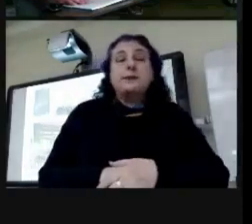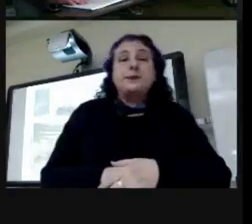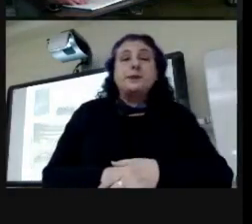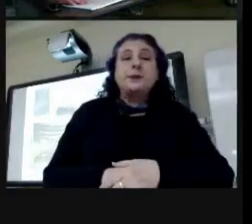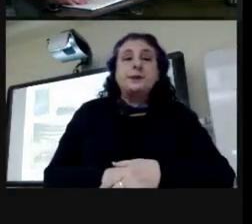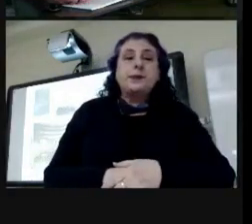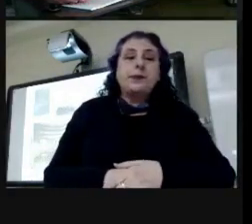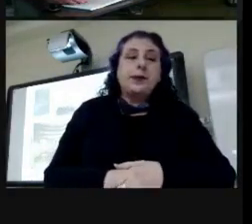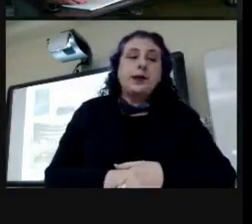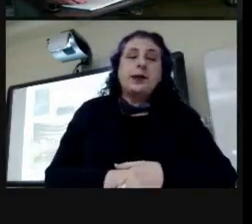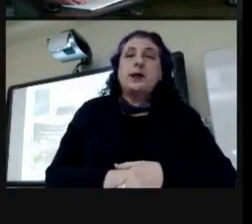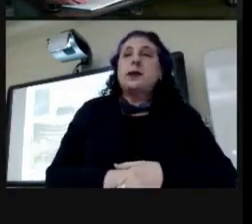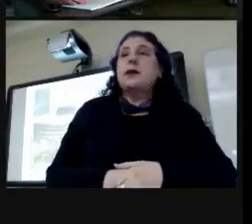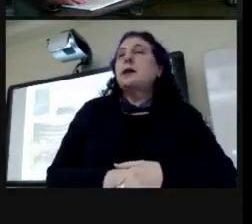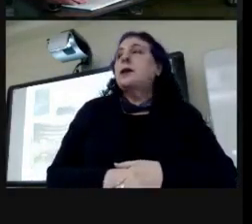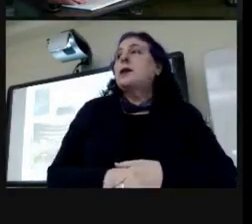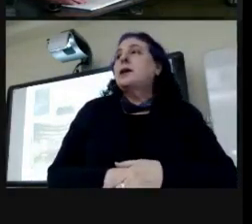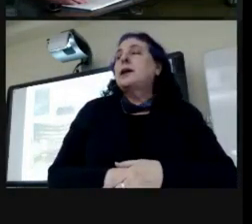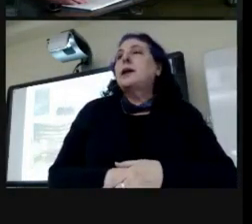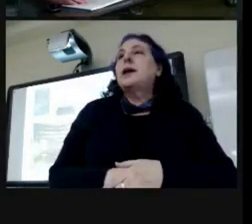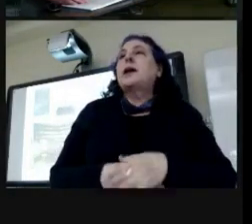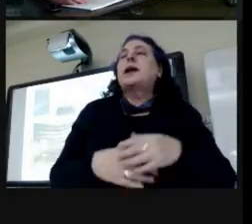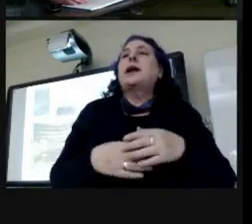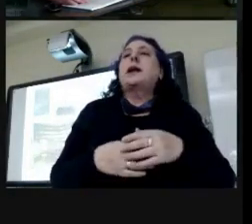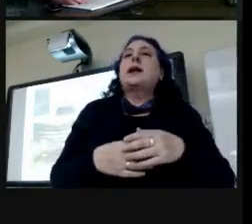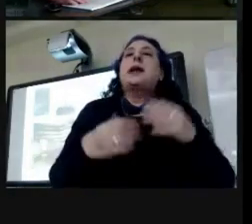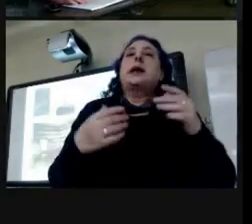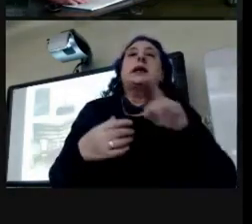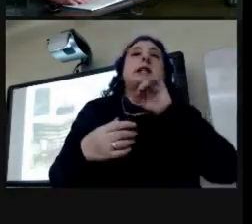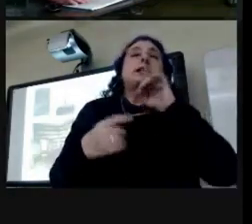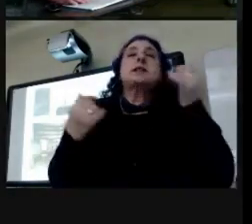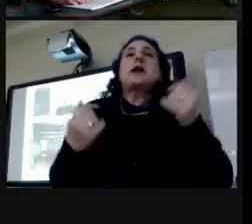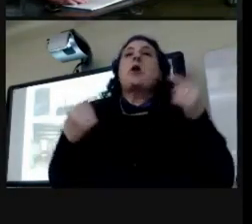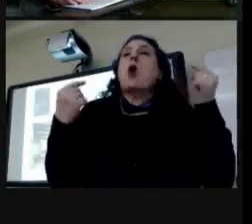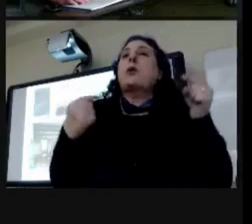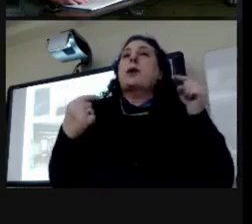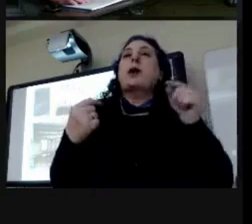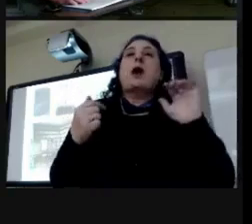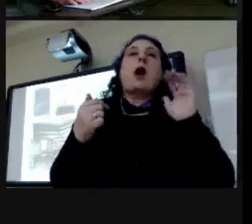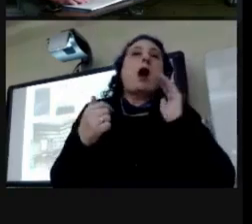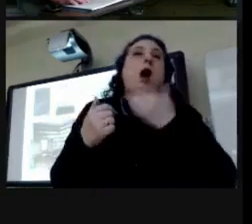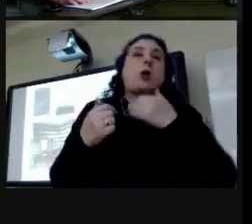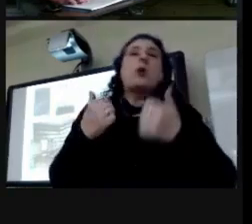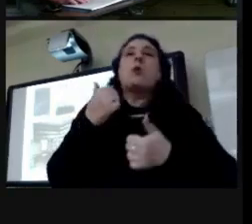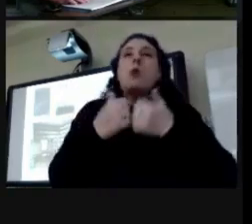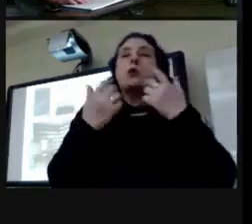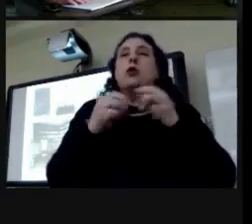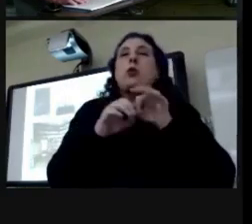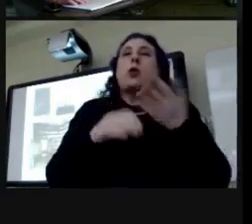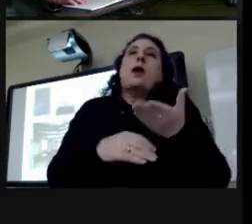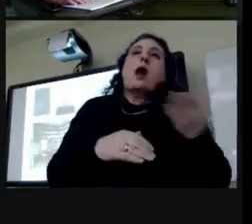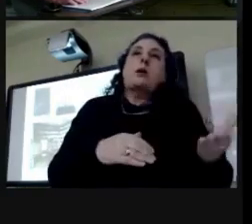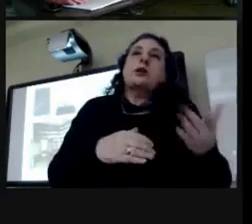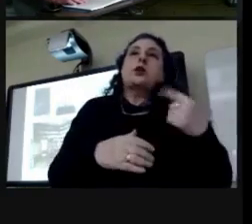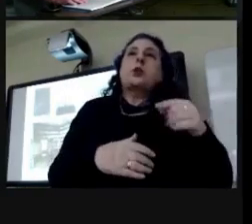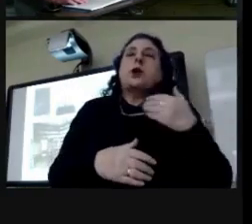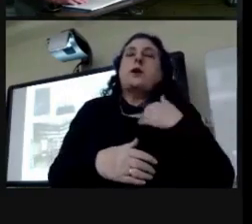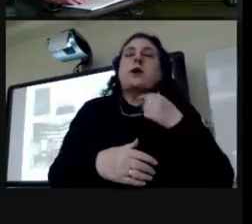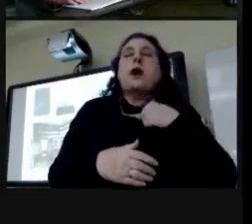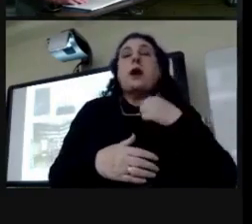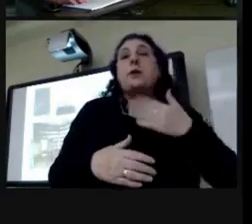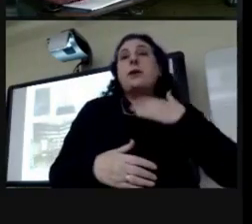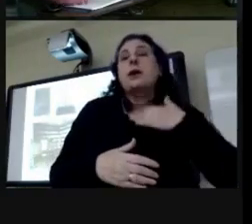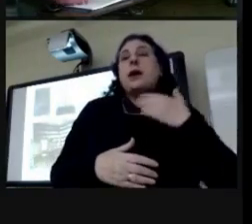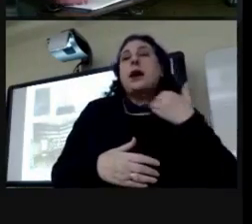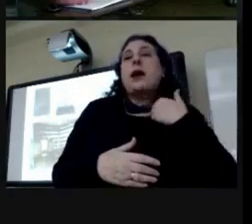and it's arguably now arguably our most important object and uh i'm happy to